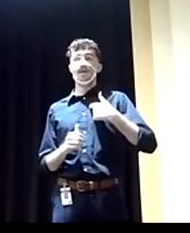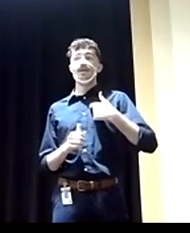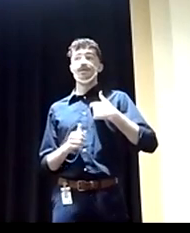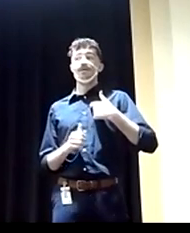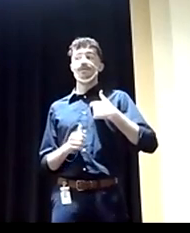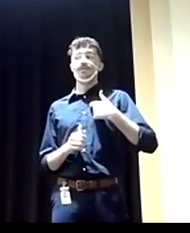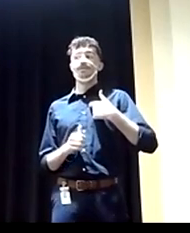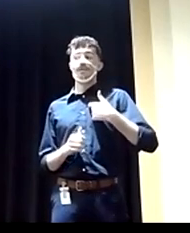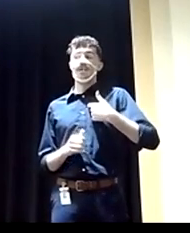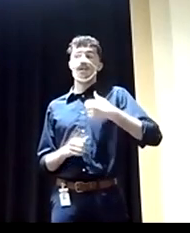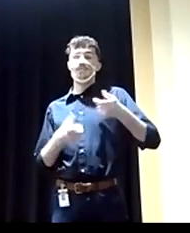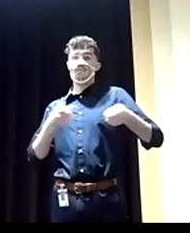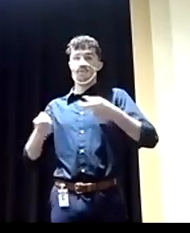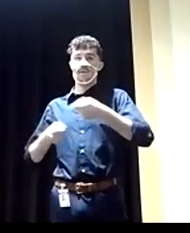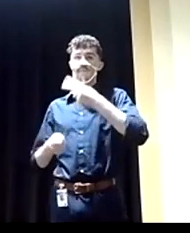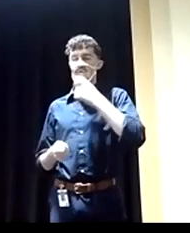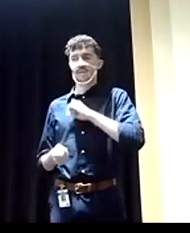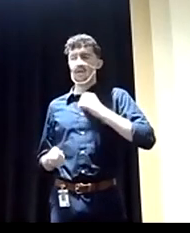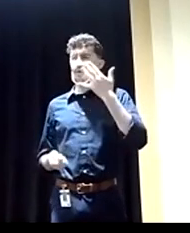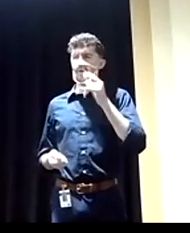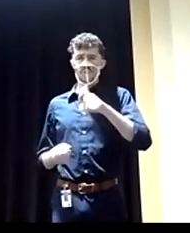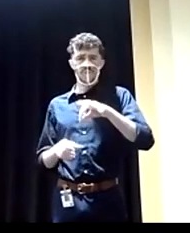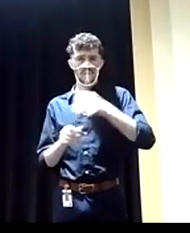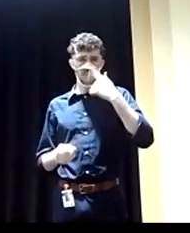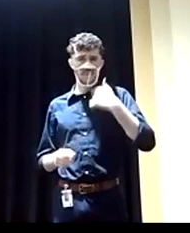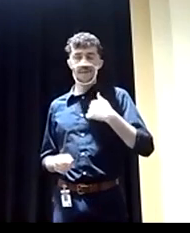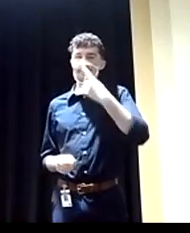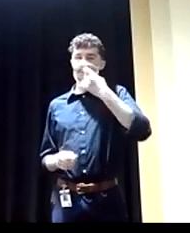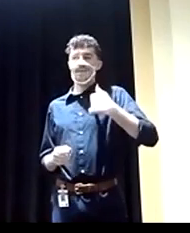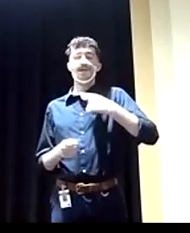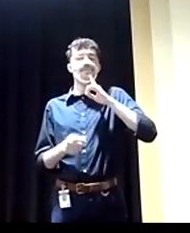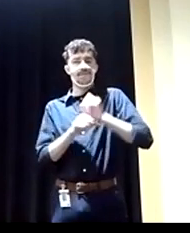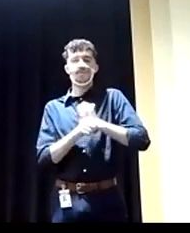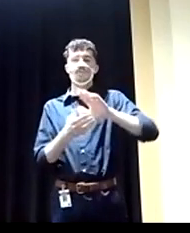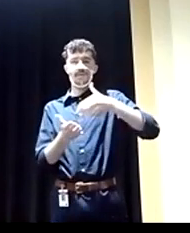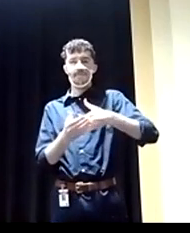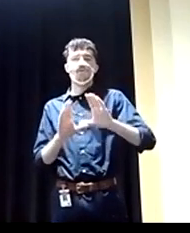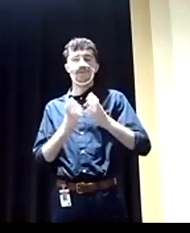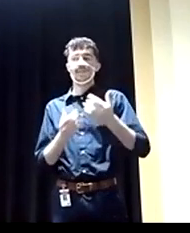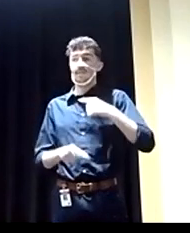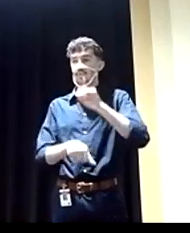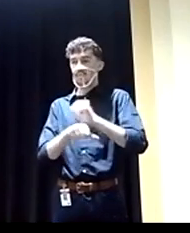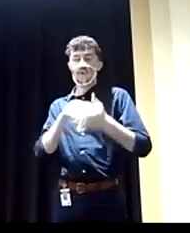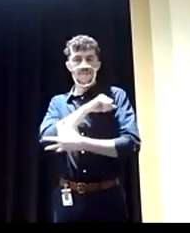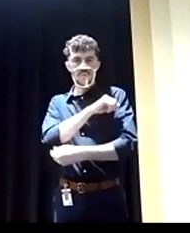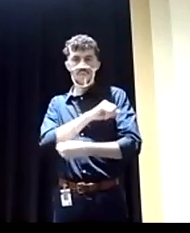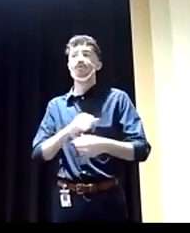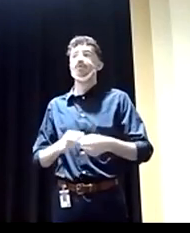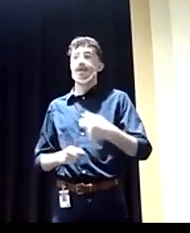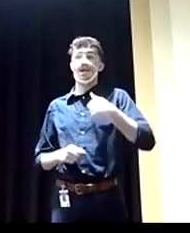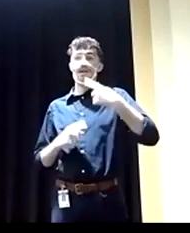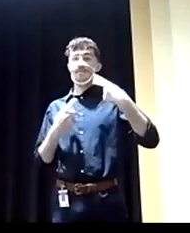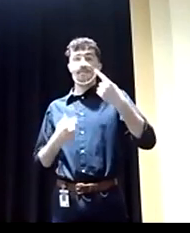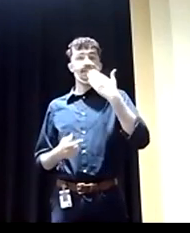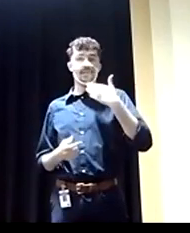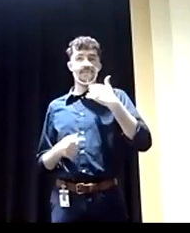running for Senate because, and people should vote for me, because I am the middle class. I'm the working for, I've been on diabetes since I was 12